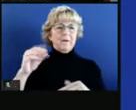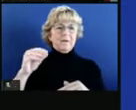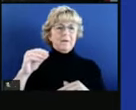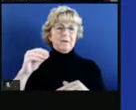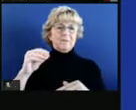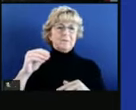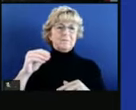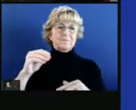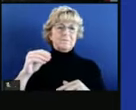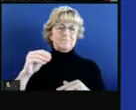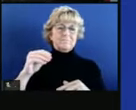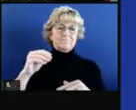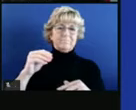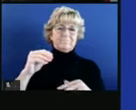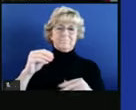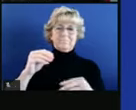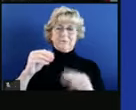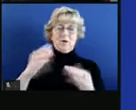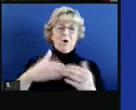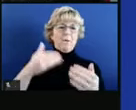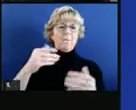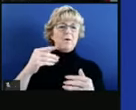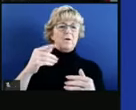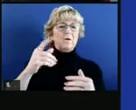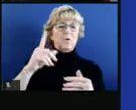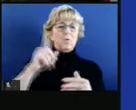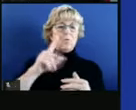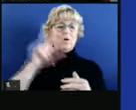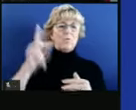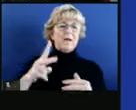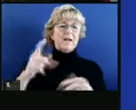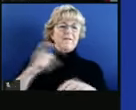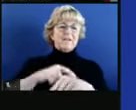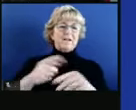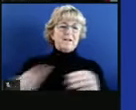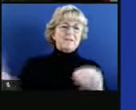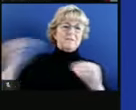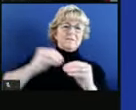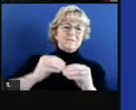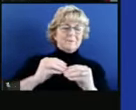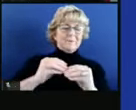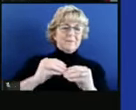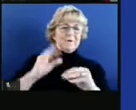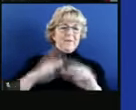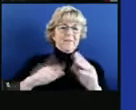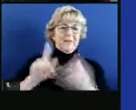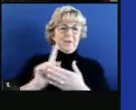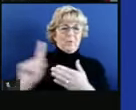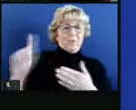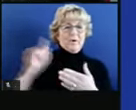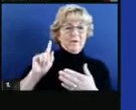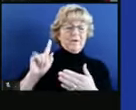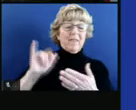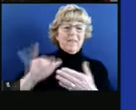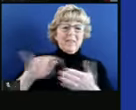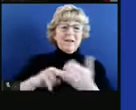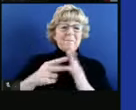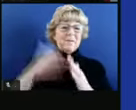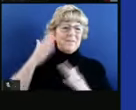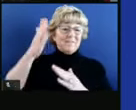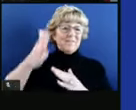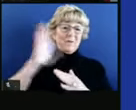times greater than it was just two weeks ago. Important statistic, because that trend will likely continue upwards.